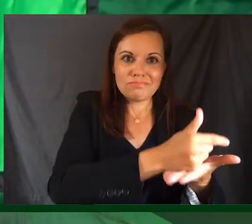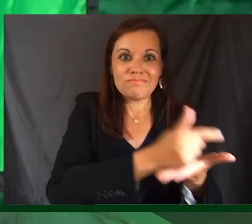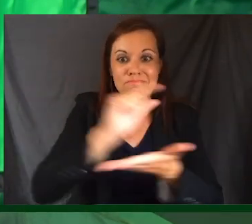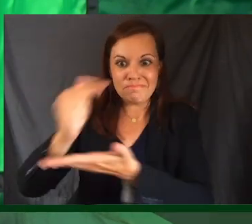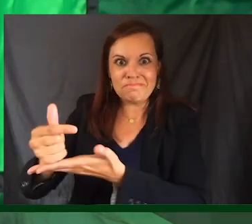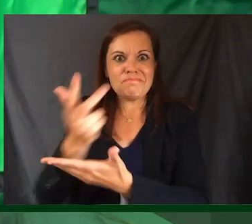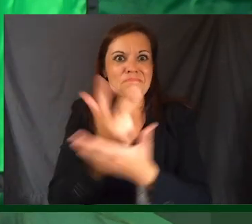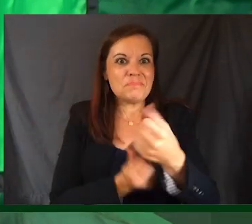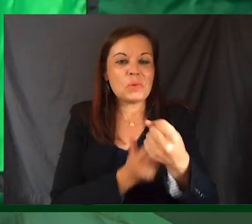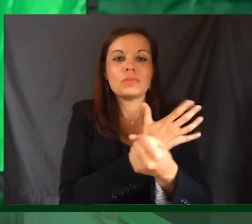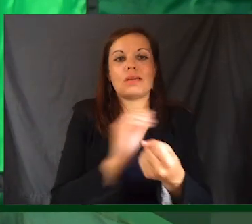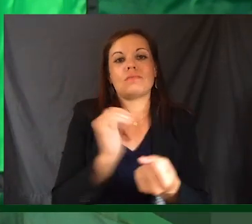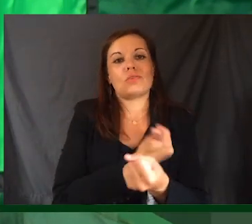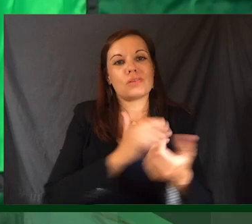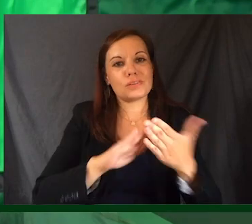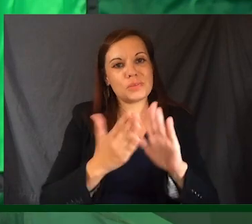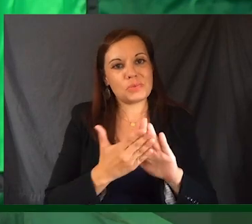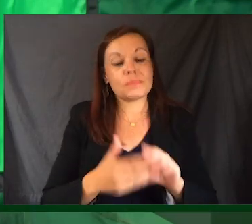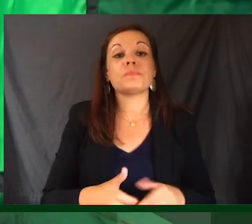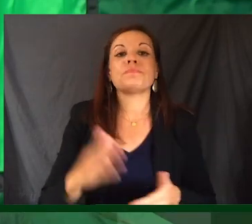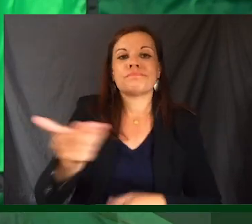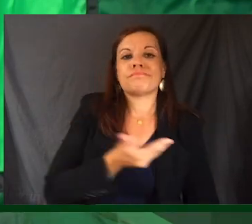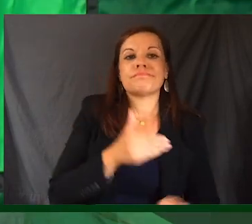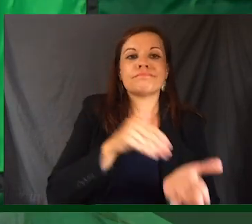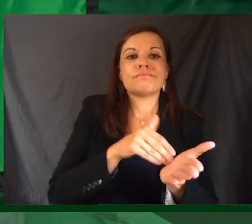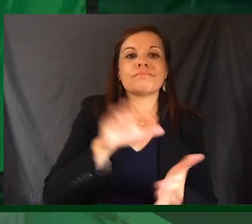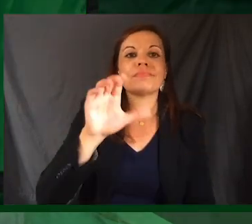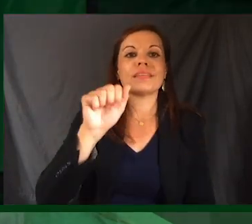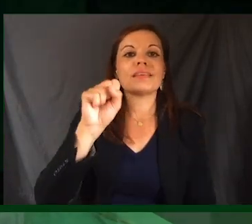for our community. Dr. Casey.